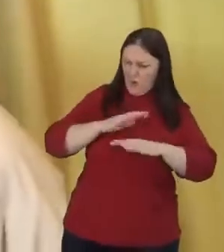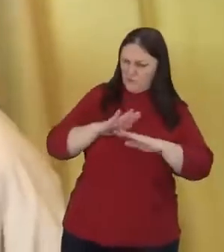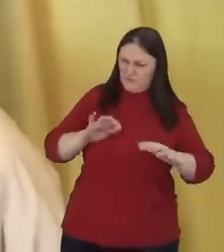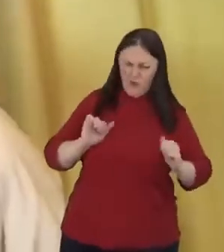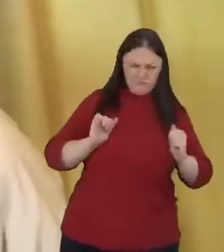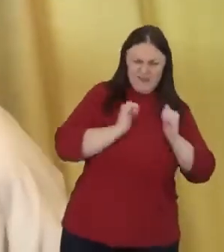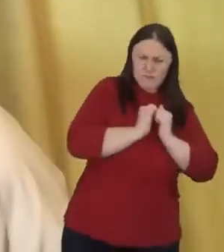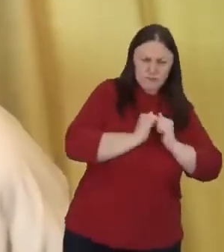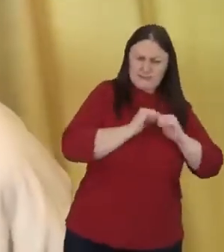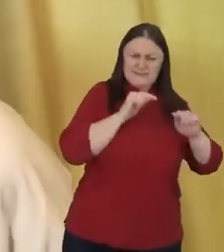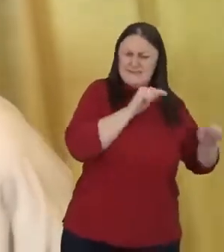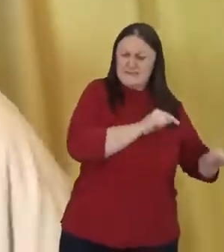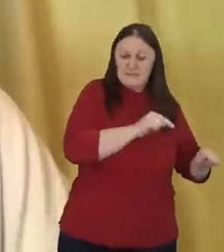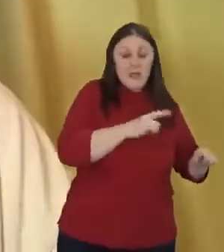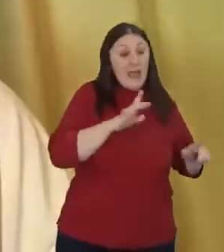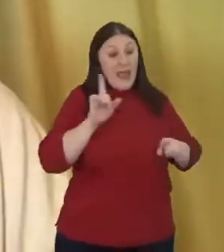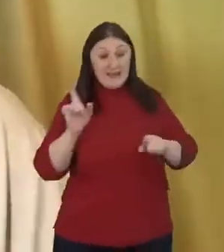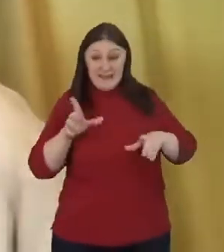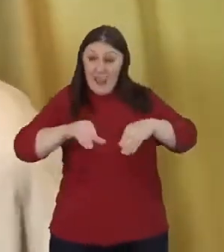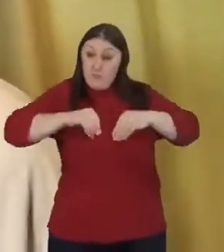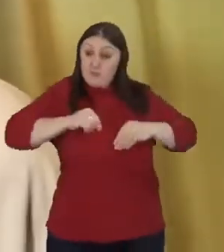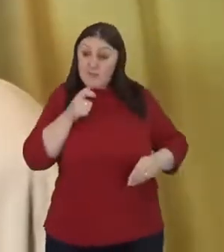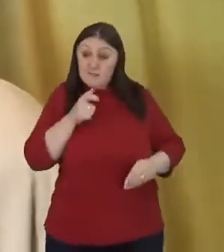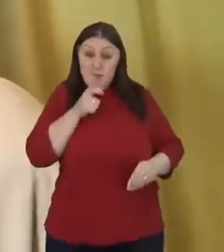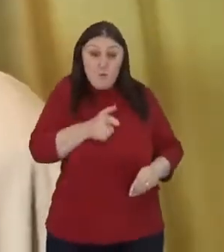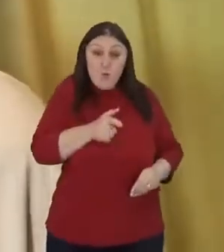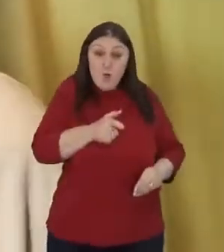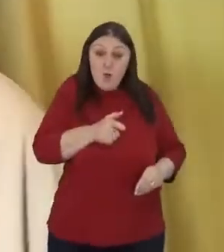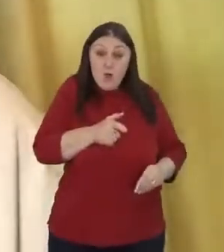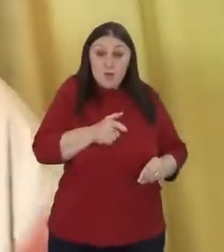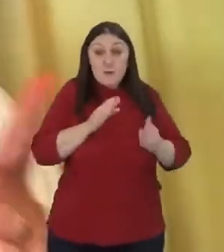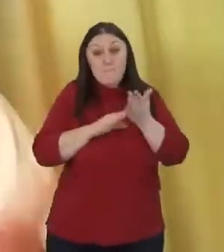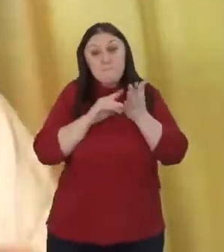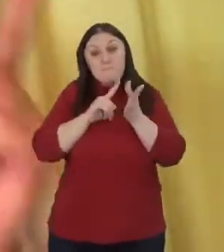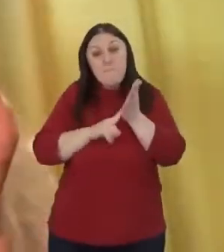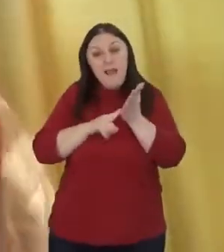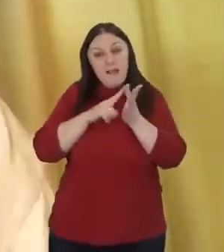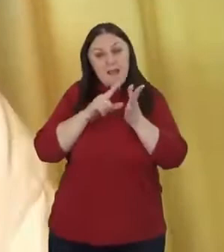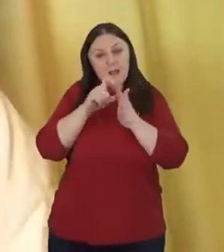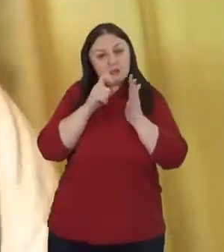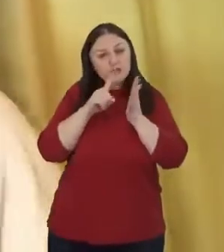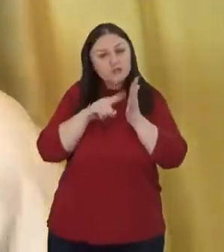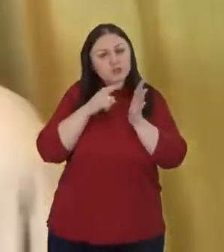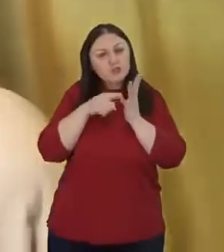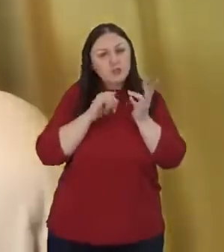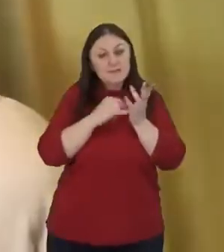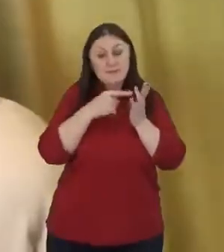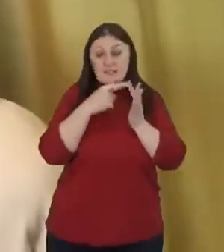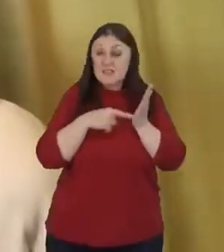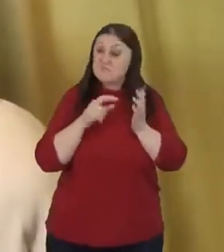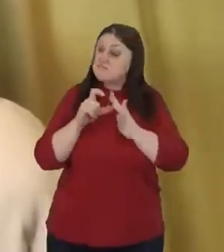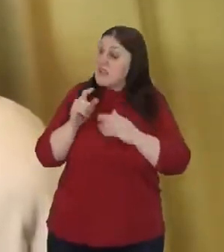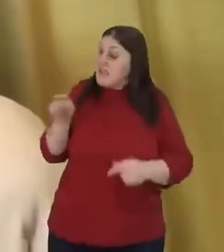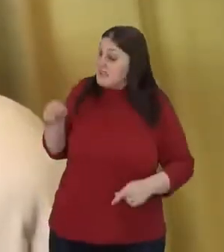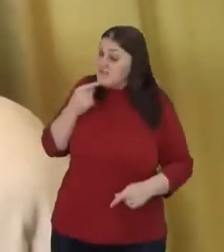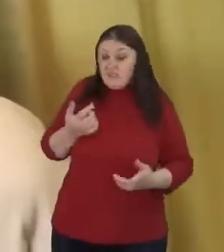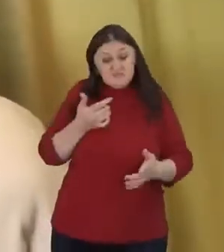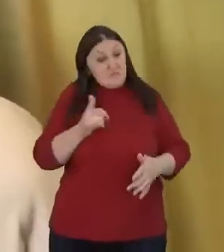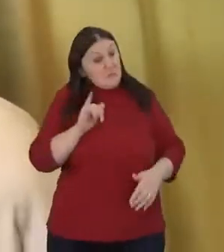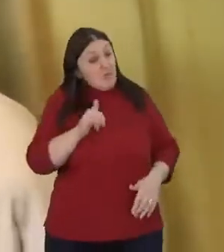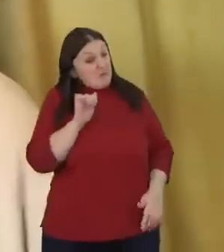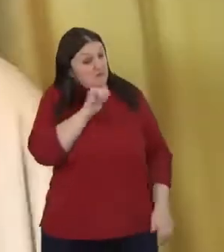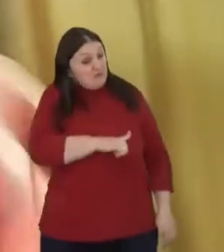maybe I am, because we live in a world that has become way too adjusted to